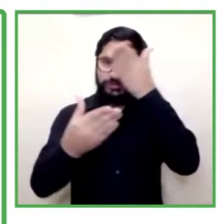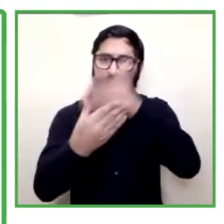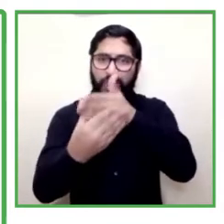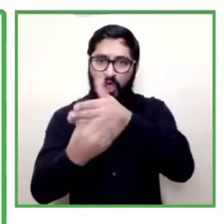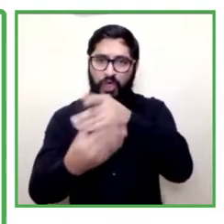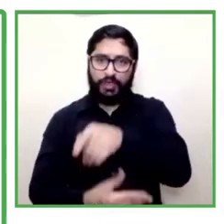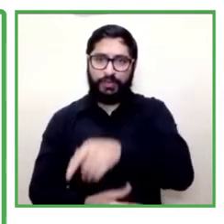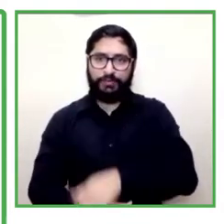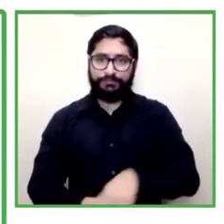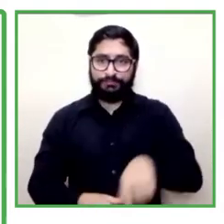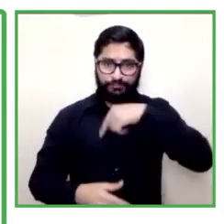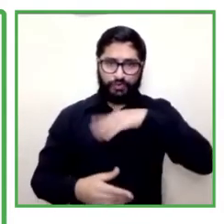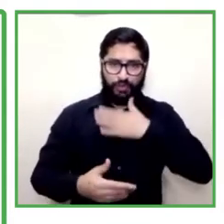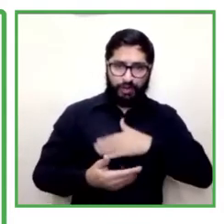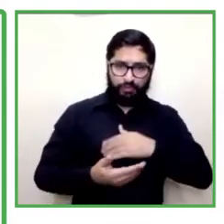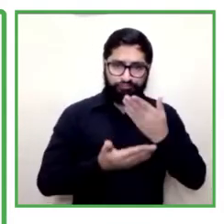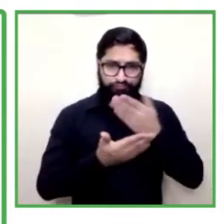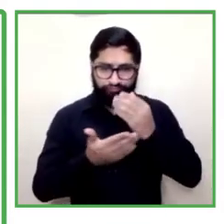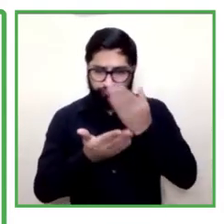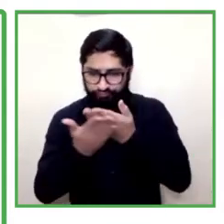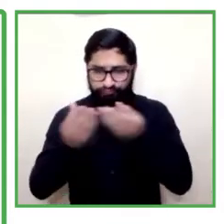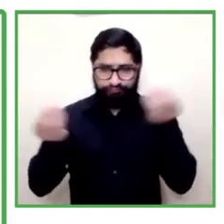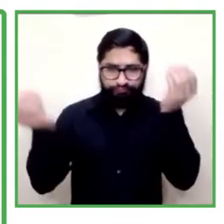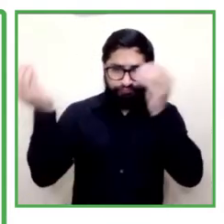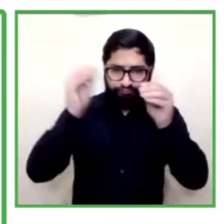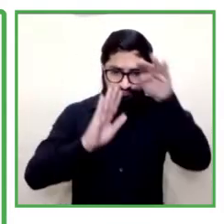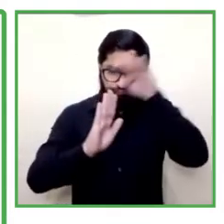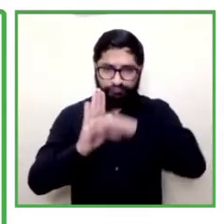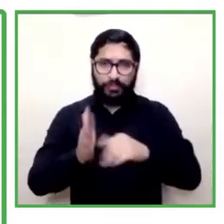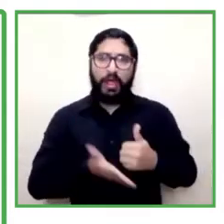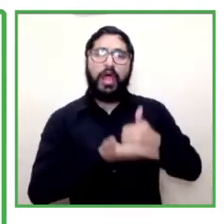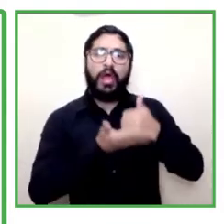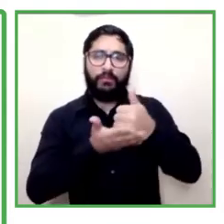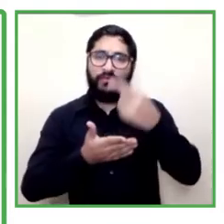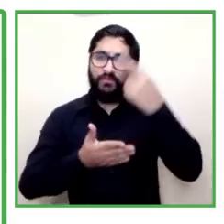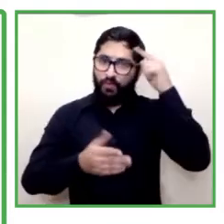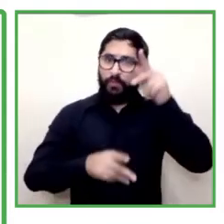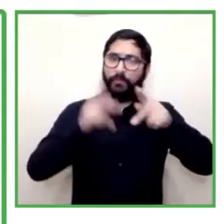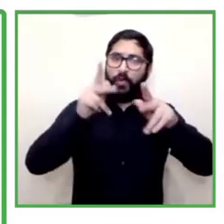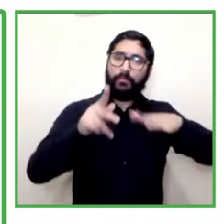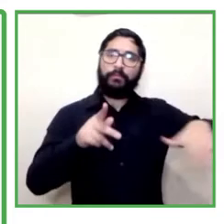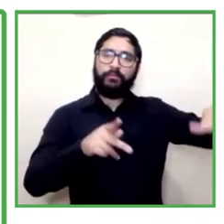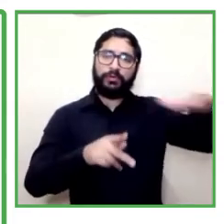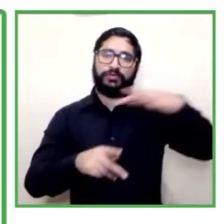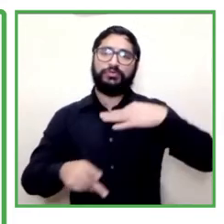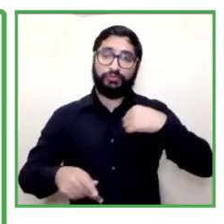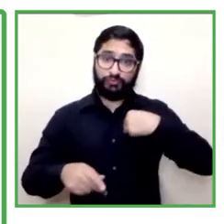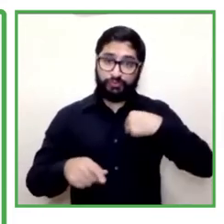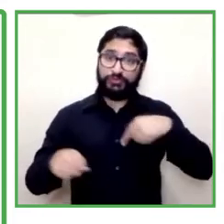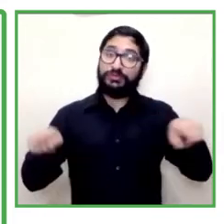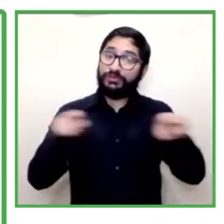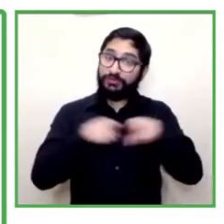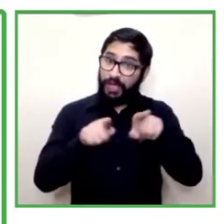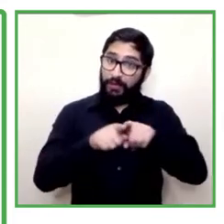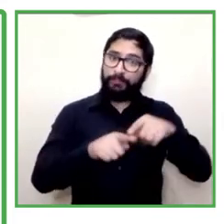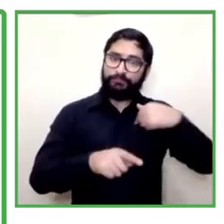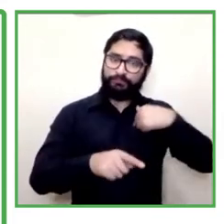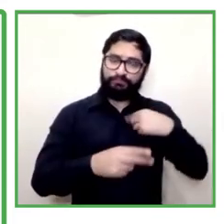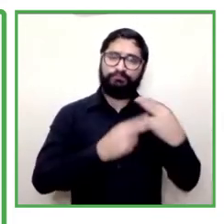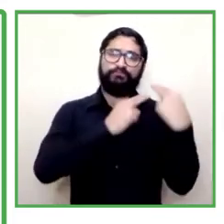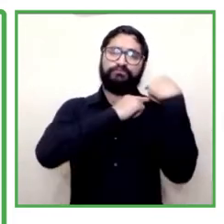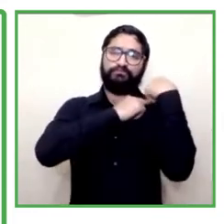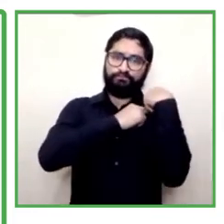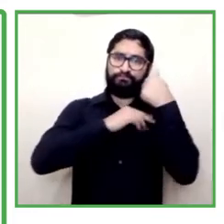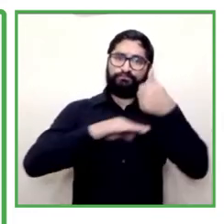we are trying to encourage them to participate in civil society as you said i am also director of a day hospital